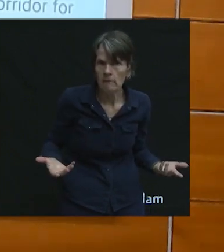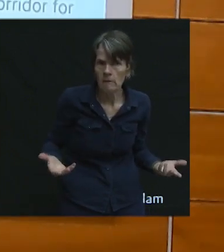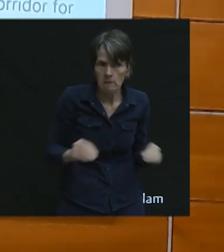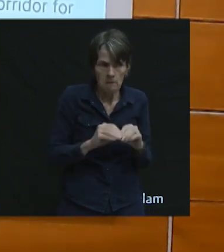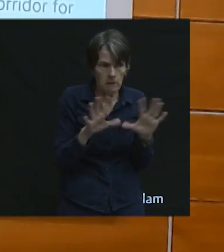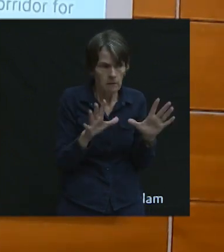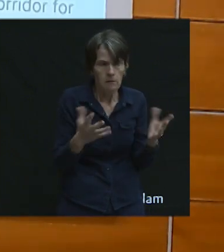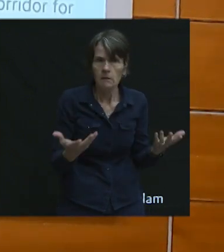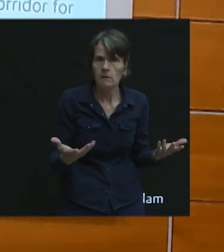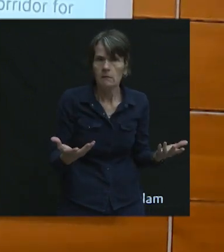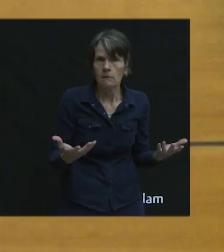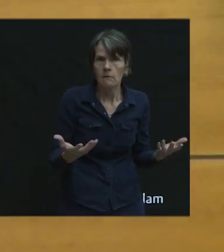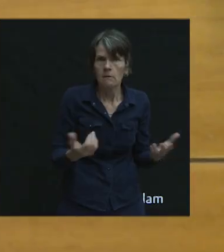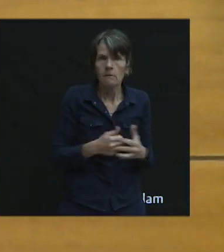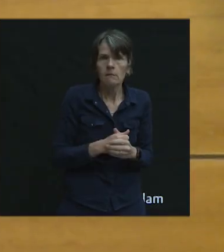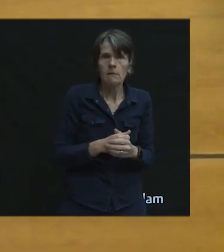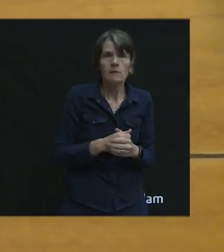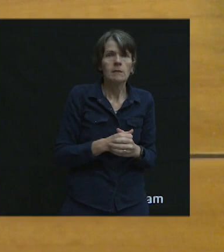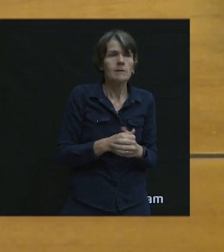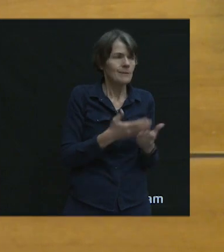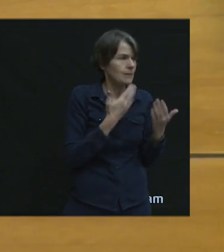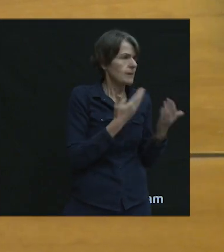Great. Thank you.